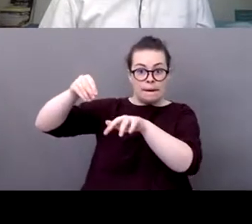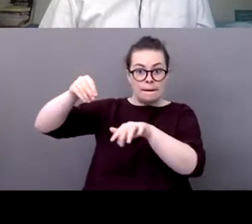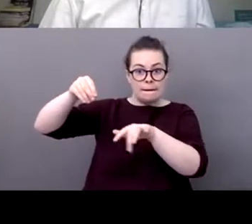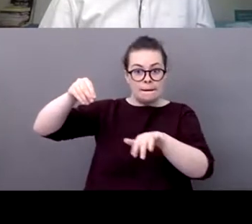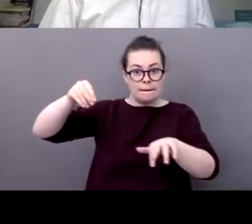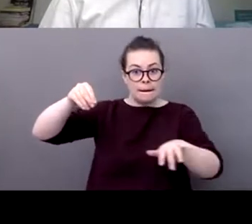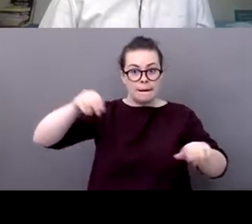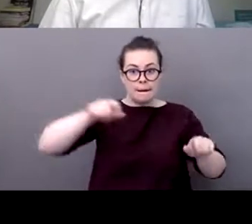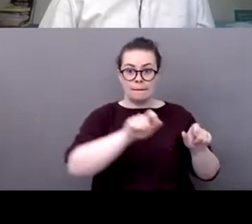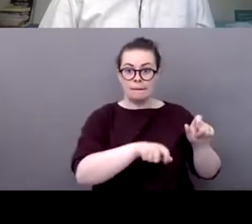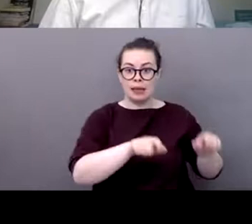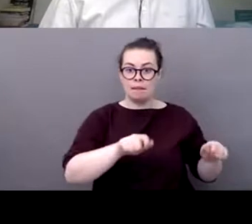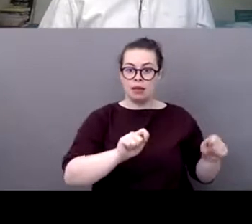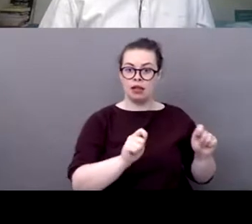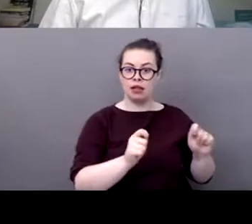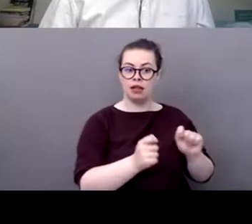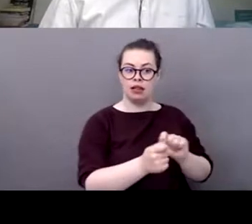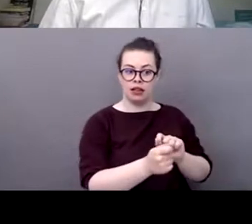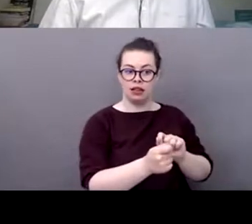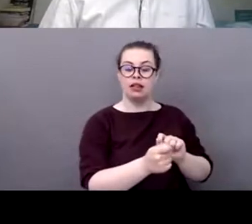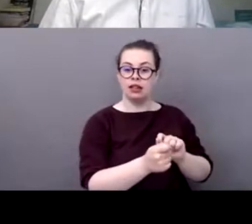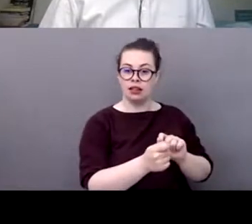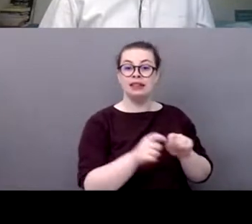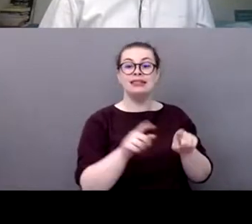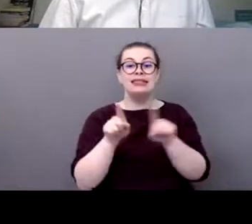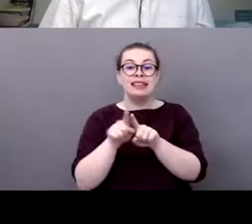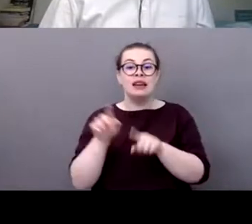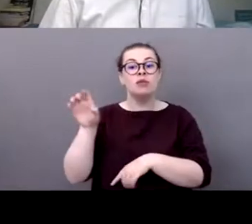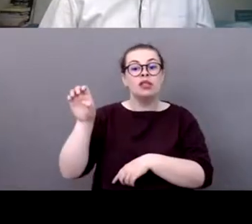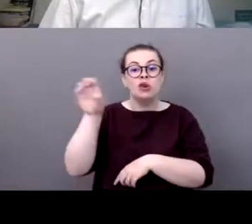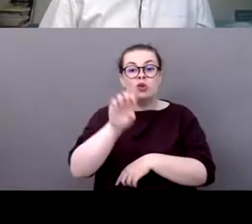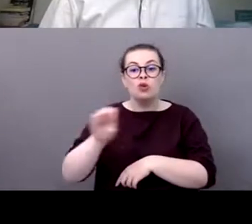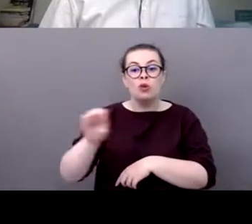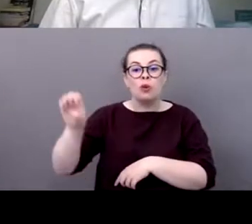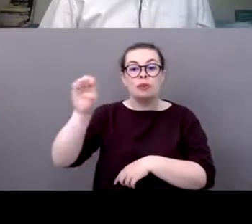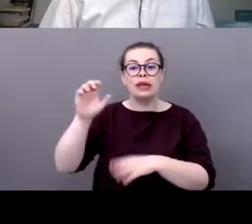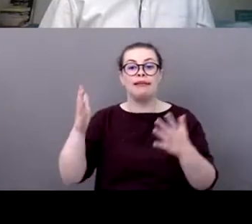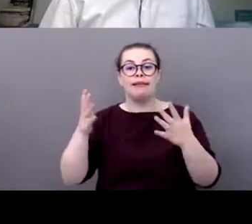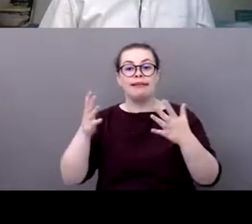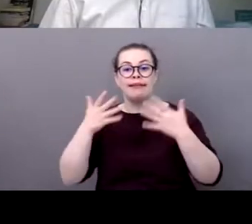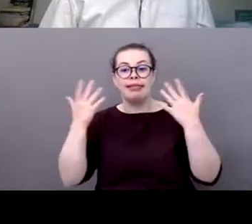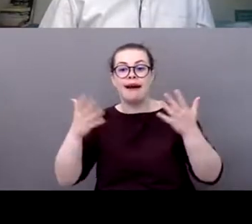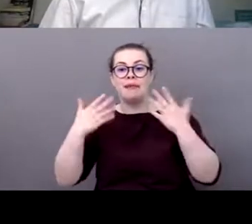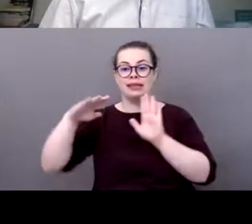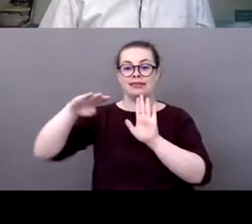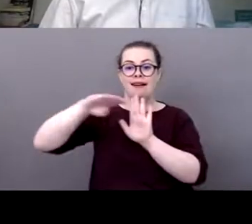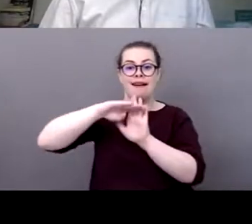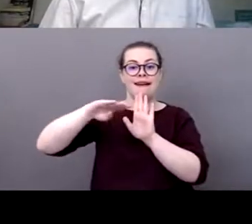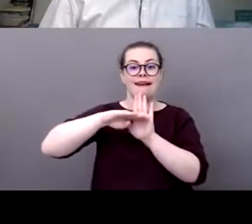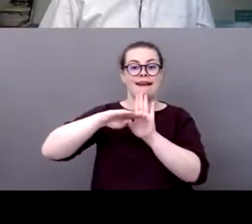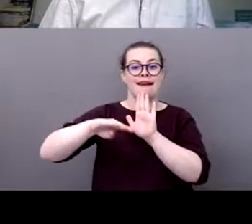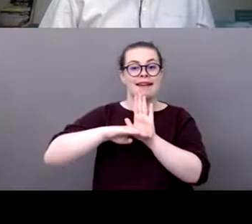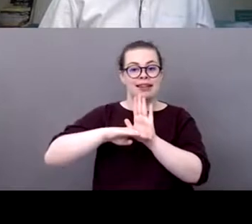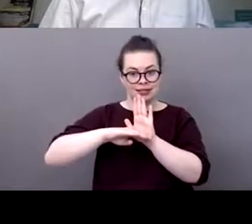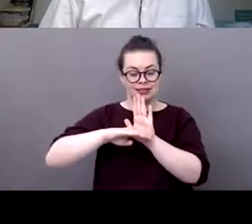european climate pact which essentially means that there has to be a buy-in from the citizens at local and regional level and